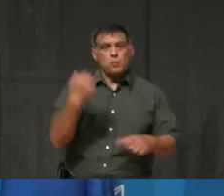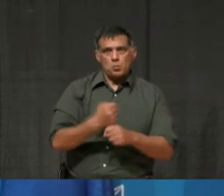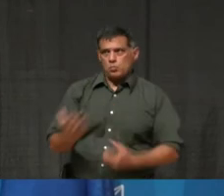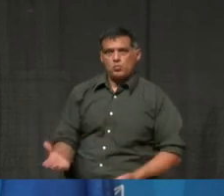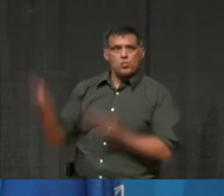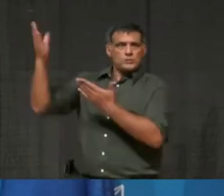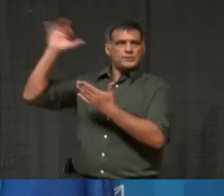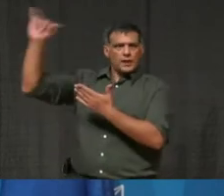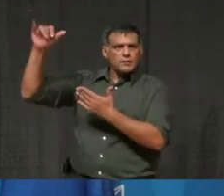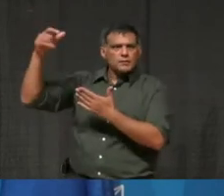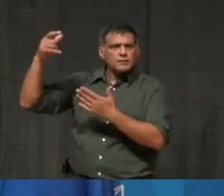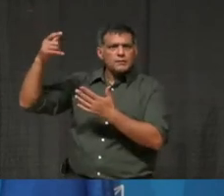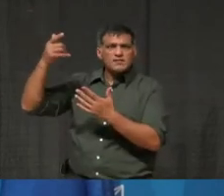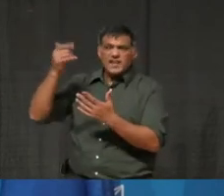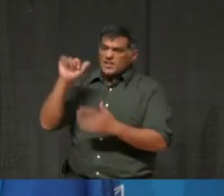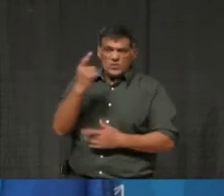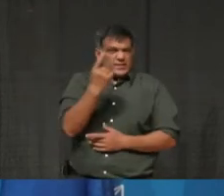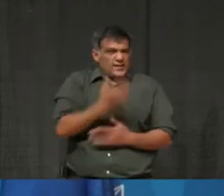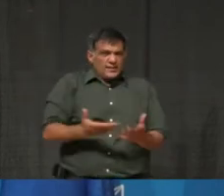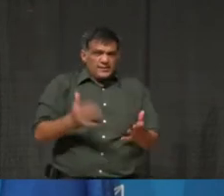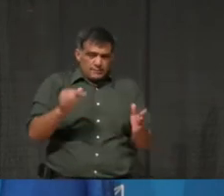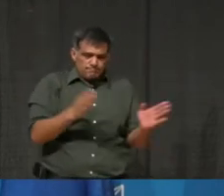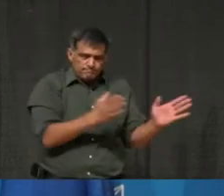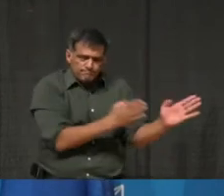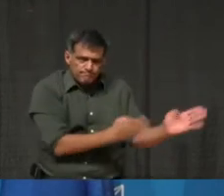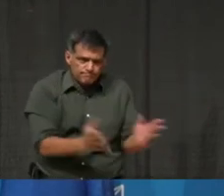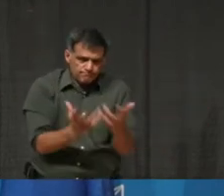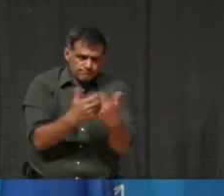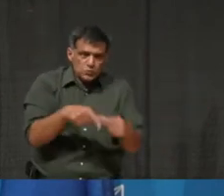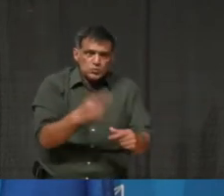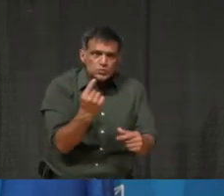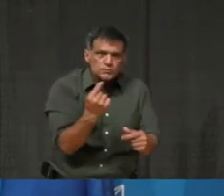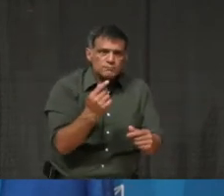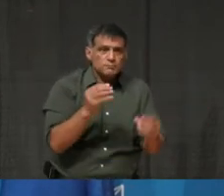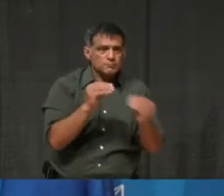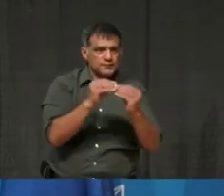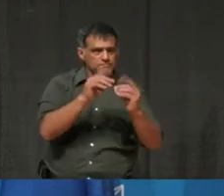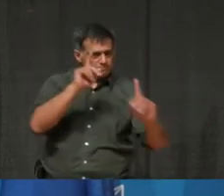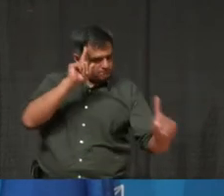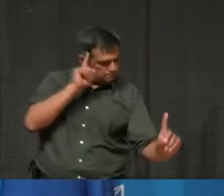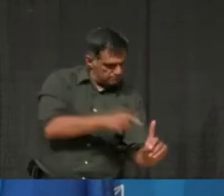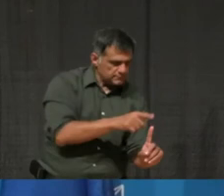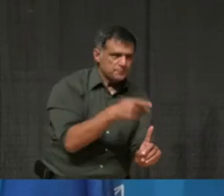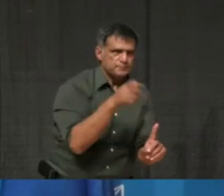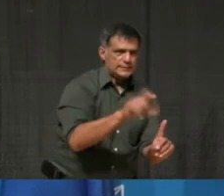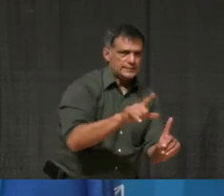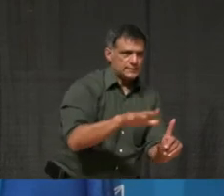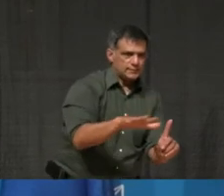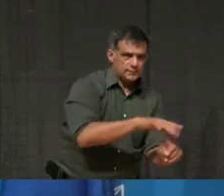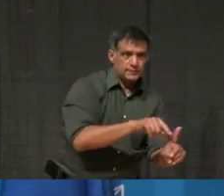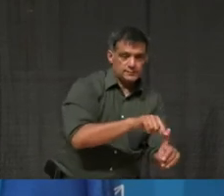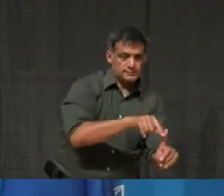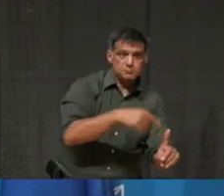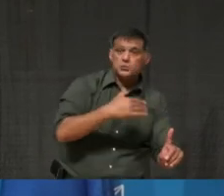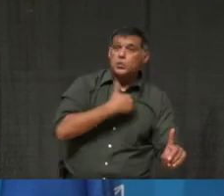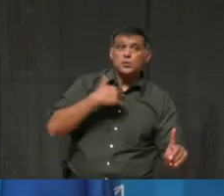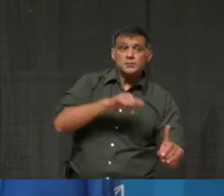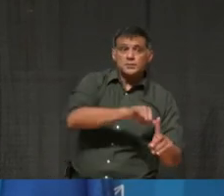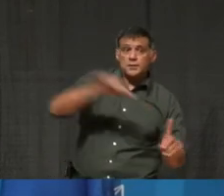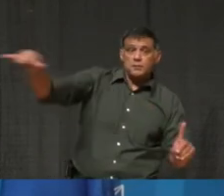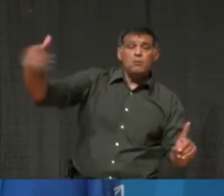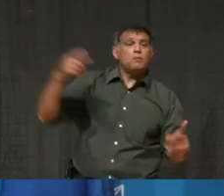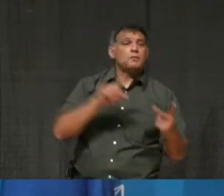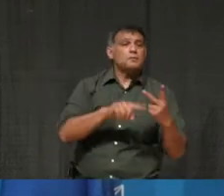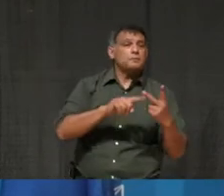right now. is there anything else that you're planning to do that's Peel specific that might be happening in Toronto? And are you planning on, um,